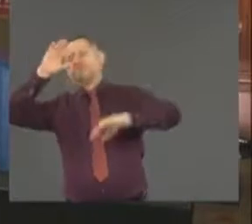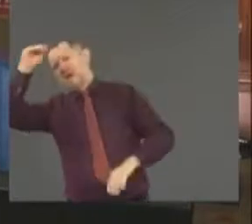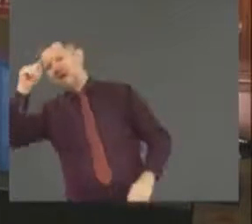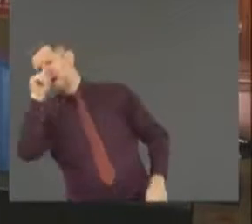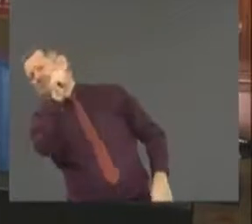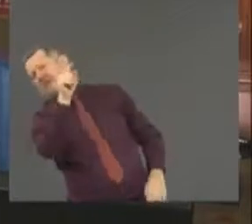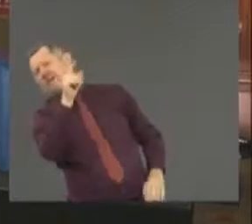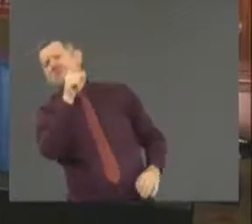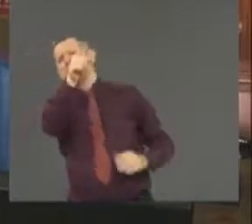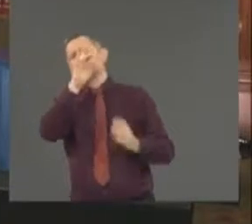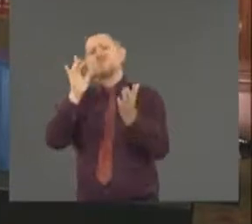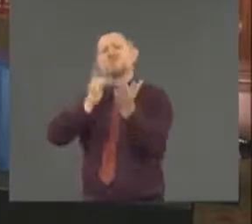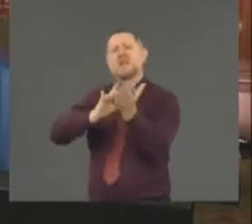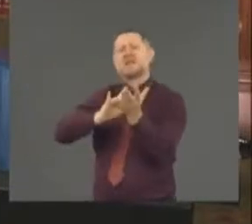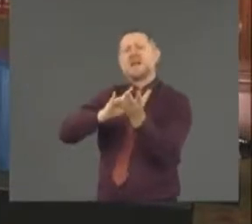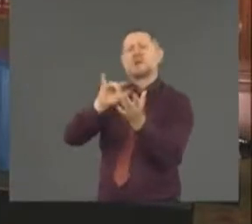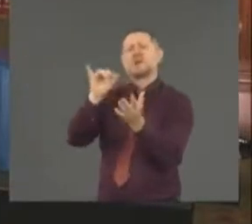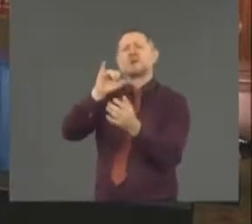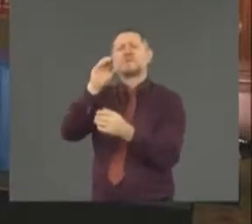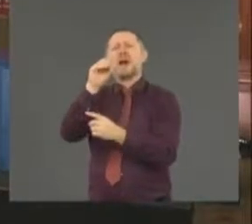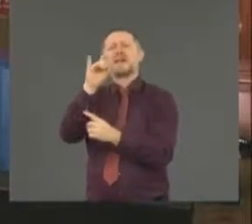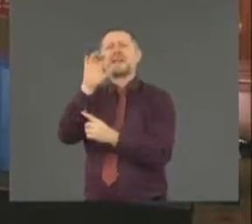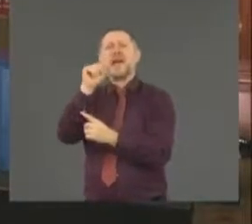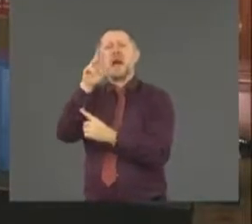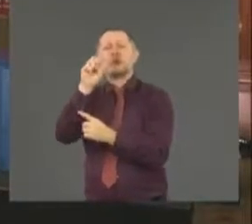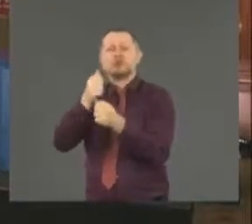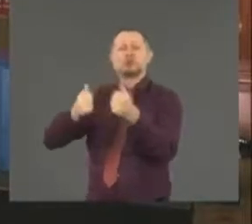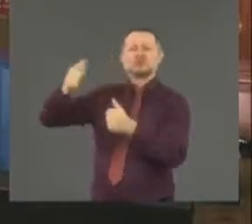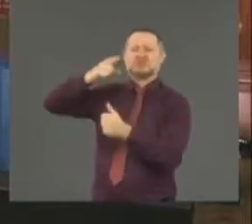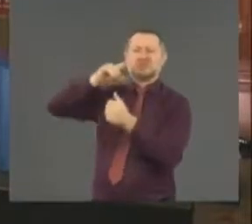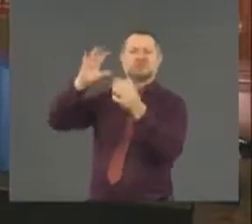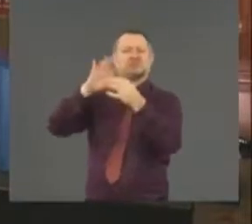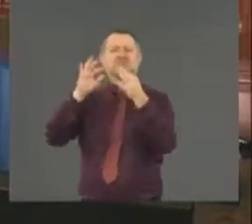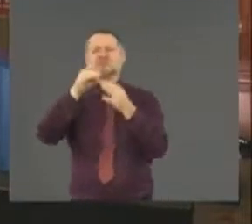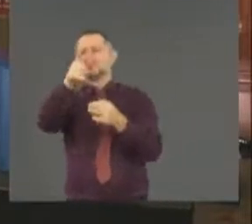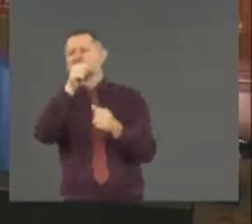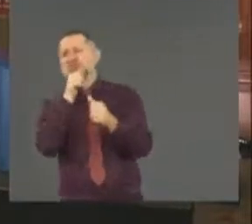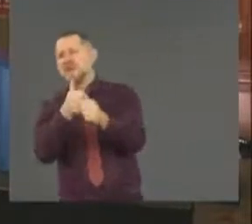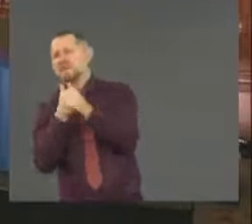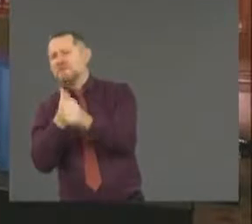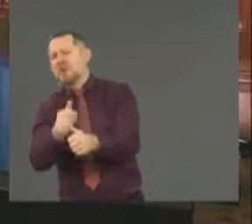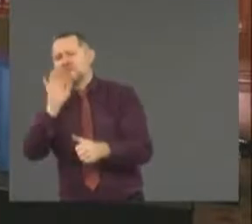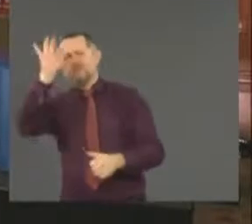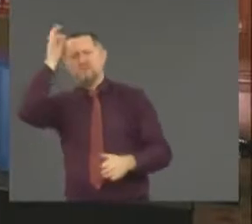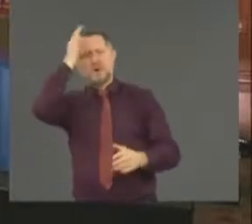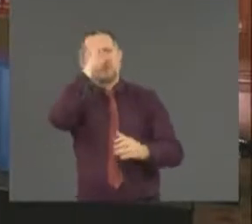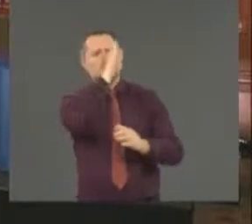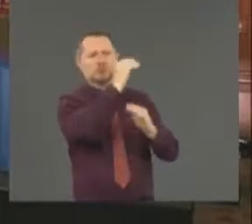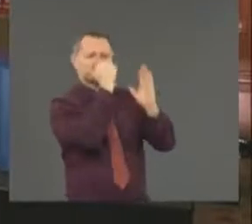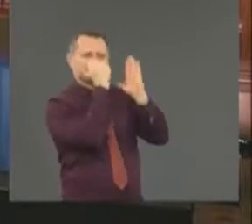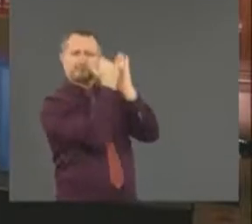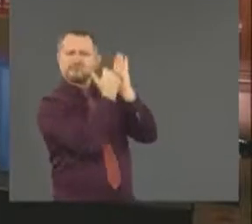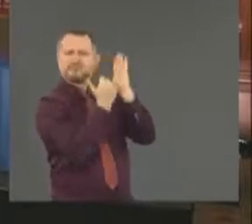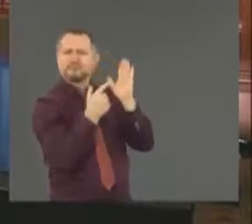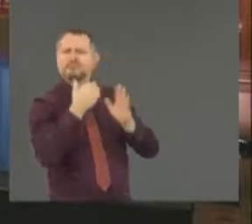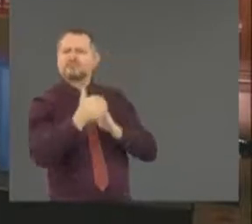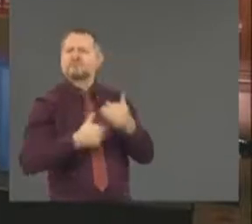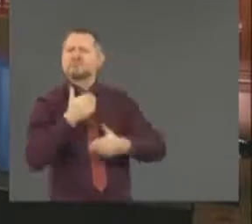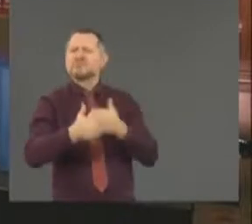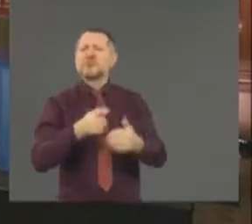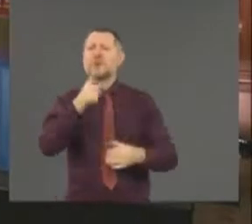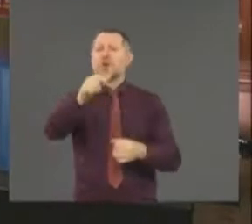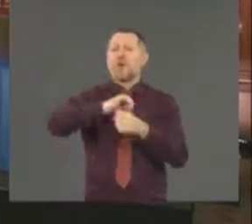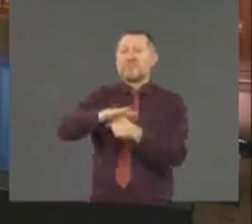federal protocol when COVID patients were sent back to nursing homes. Do you have a response to that assertion?